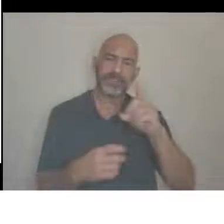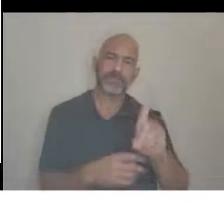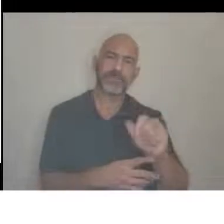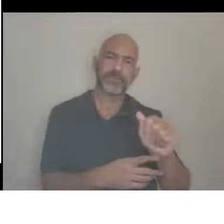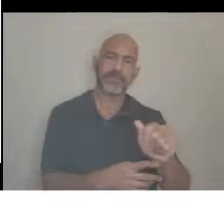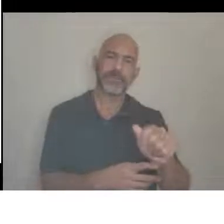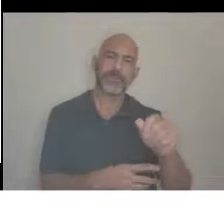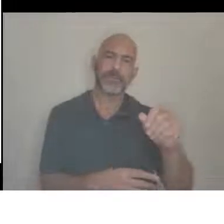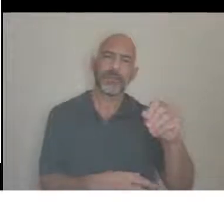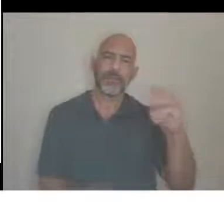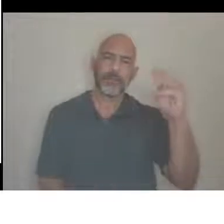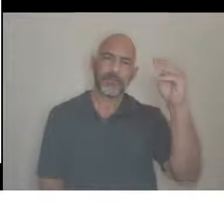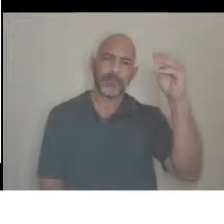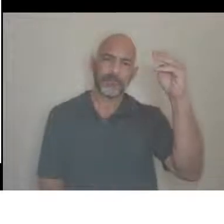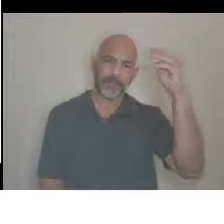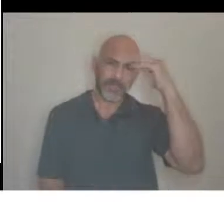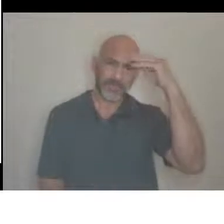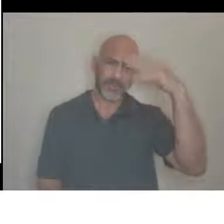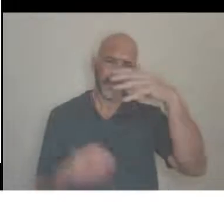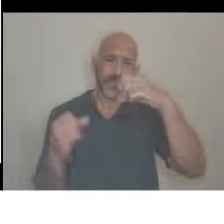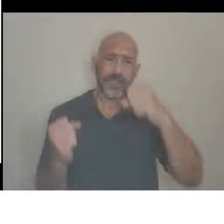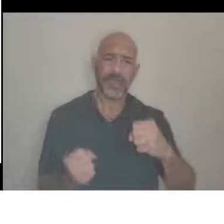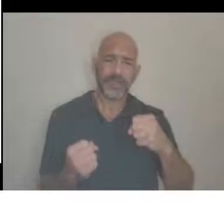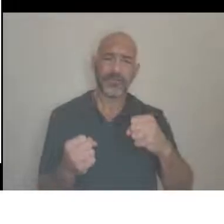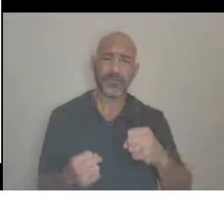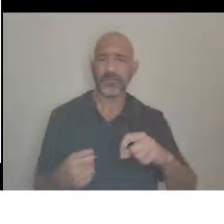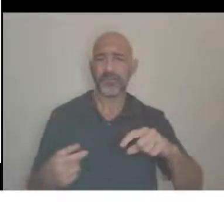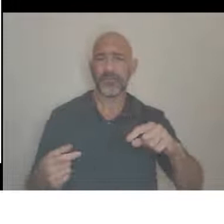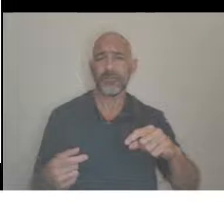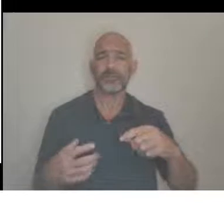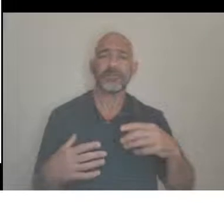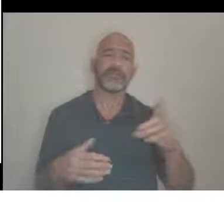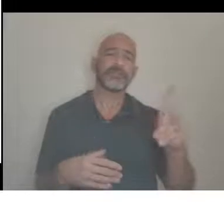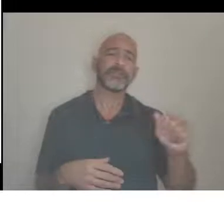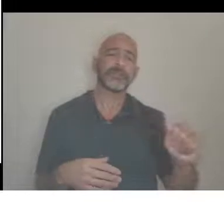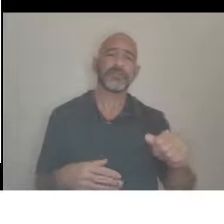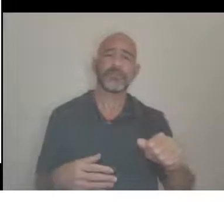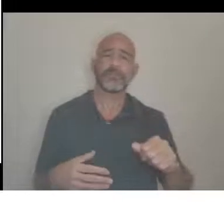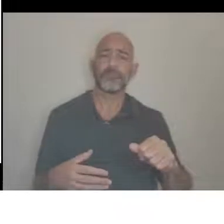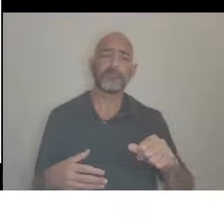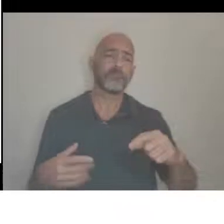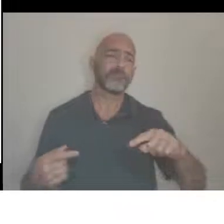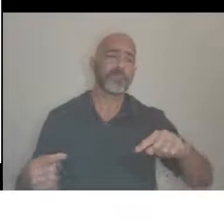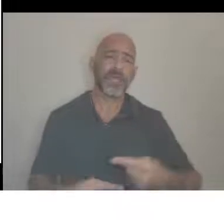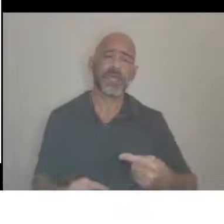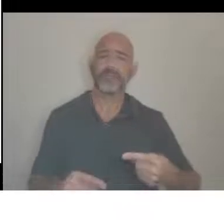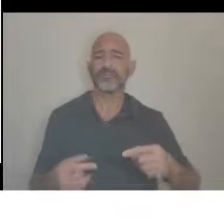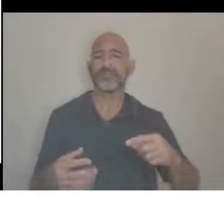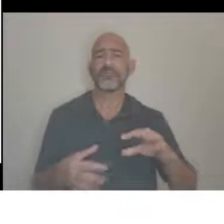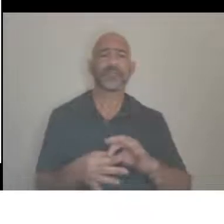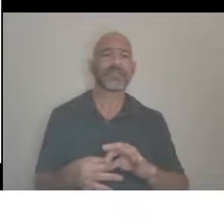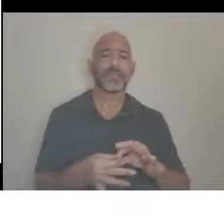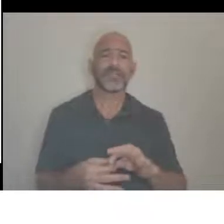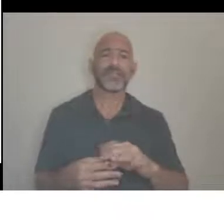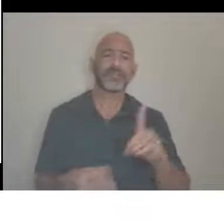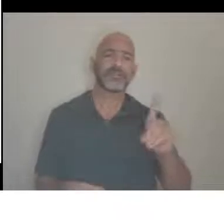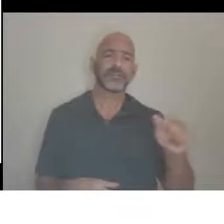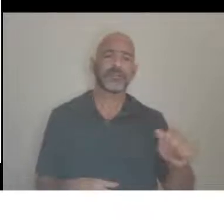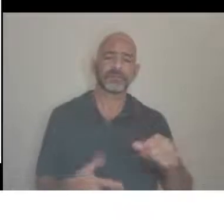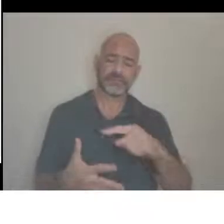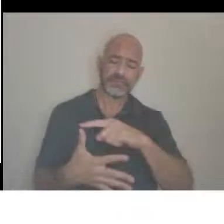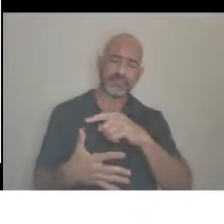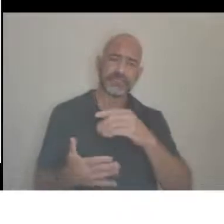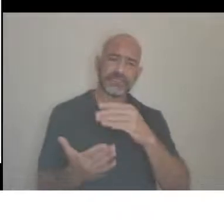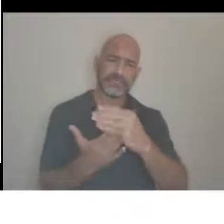disabilities, the list goes on and on. There are a lot of disabilities that may not be apparent to the eye